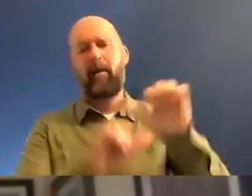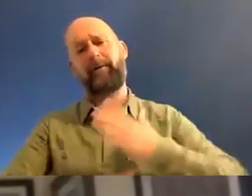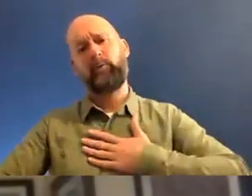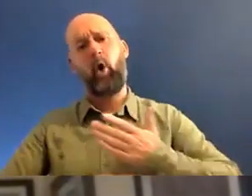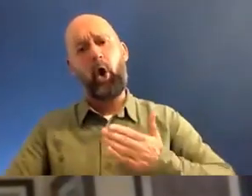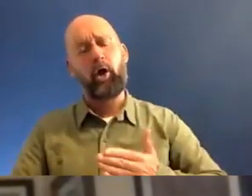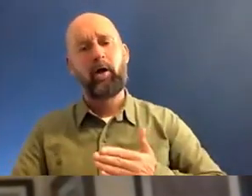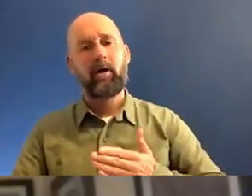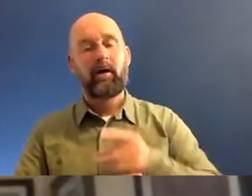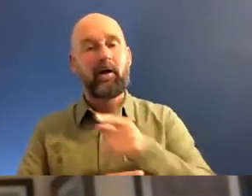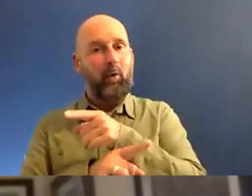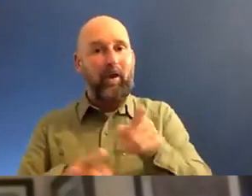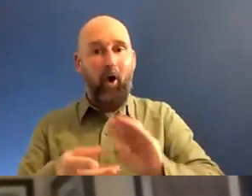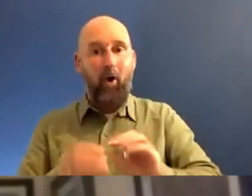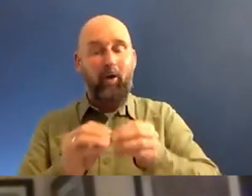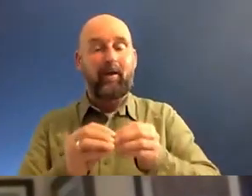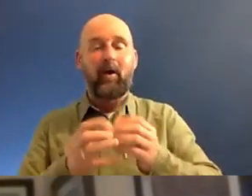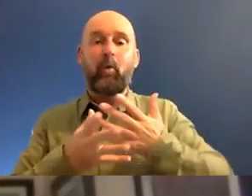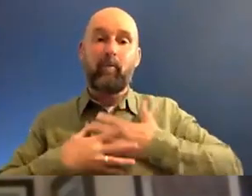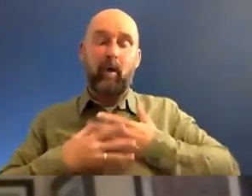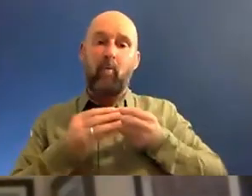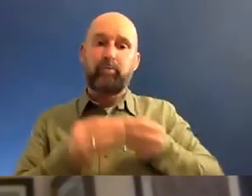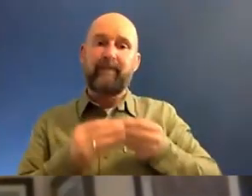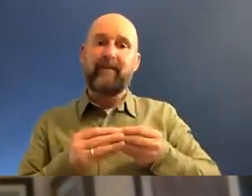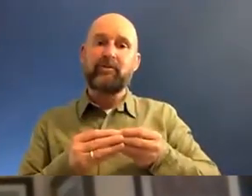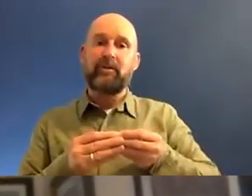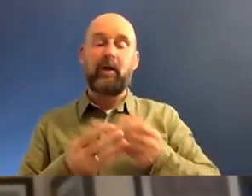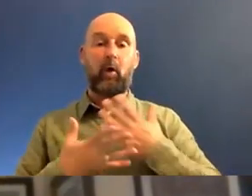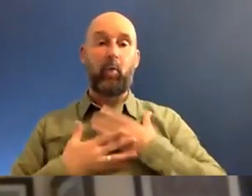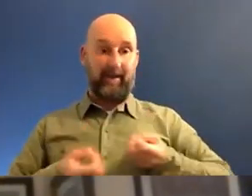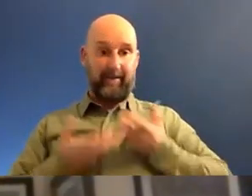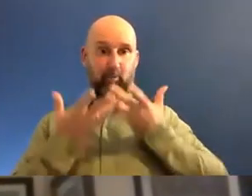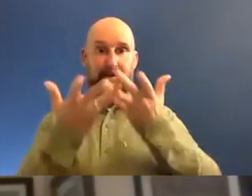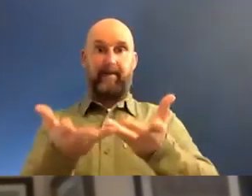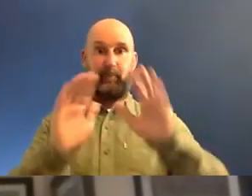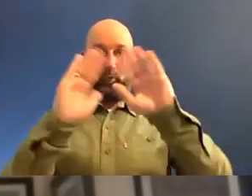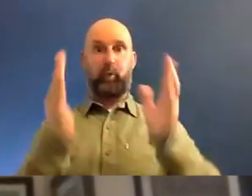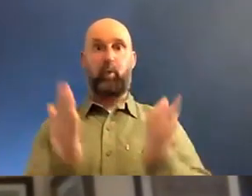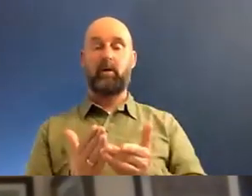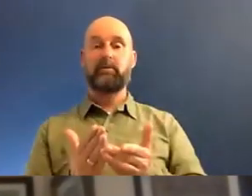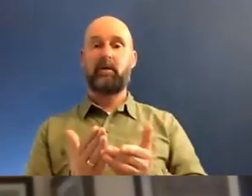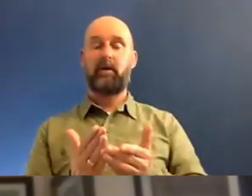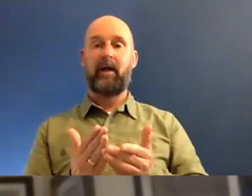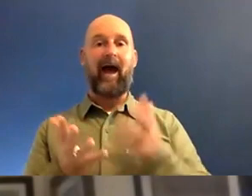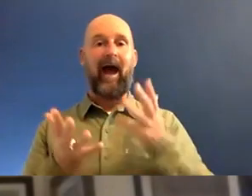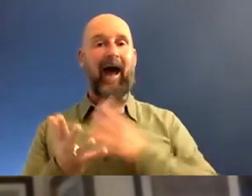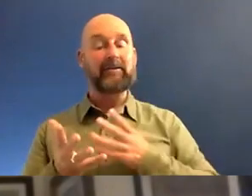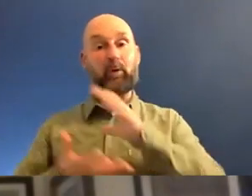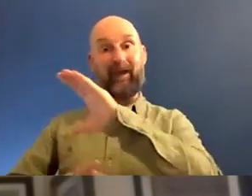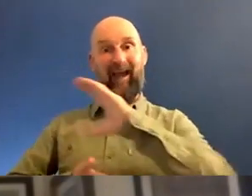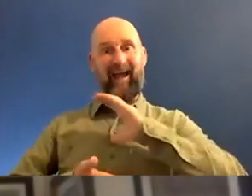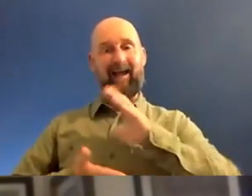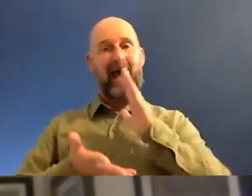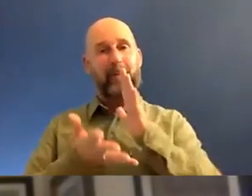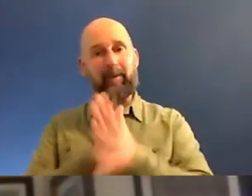these are, we're all privileged to give our gifts to the world. And I don't want to dirty that. I don't want to, it's not